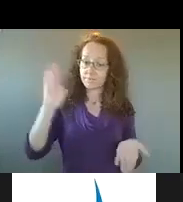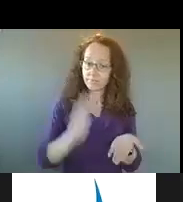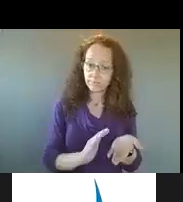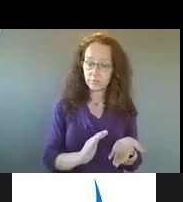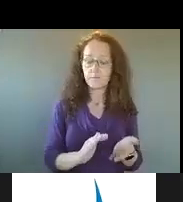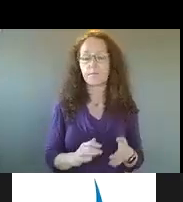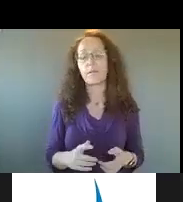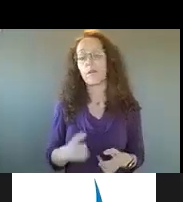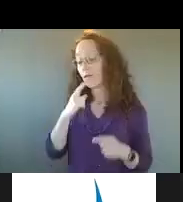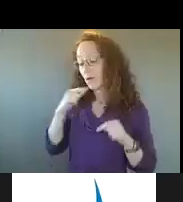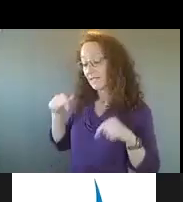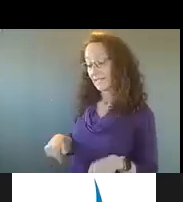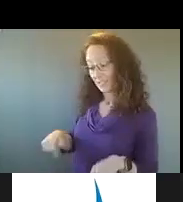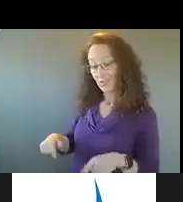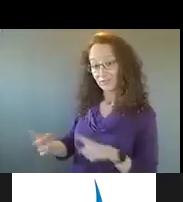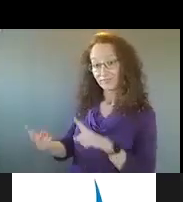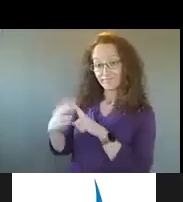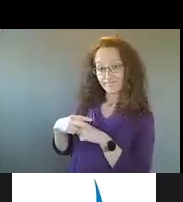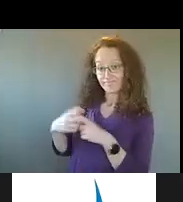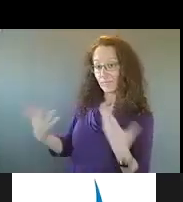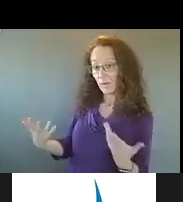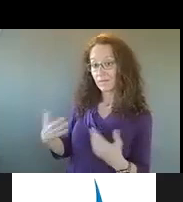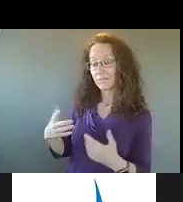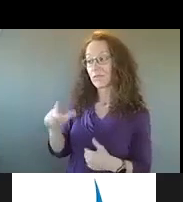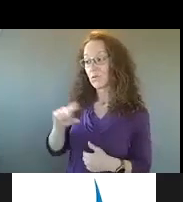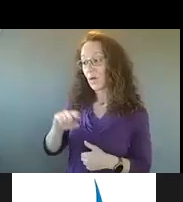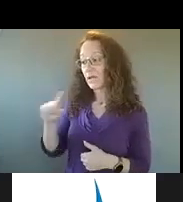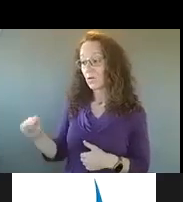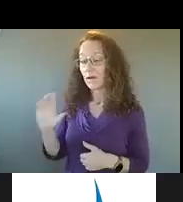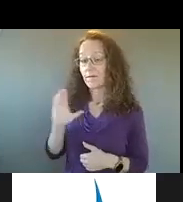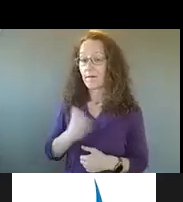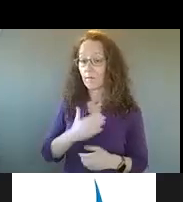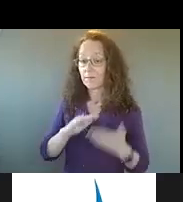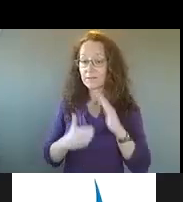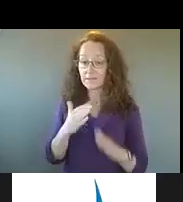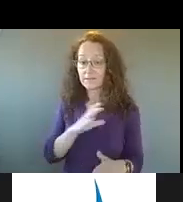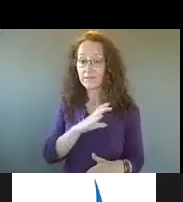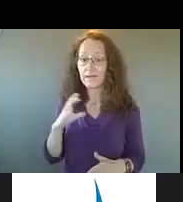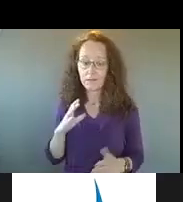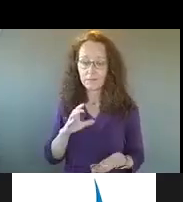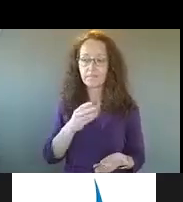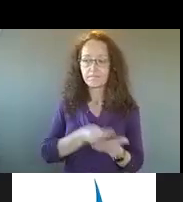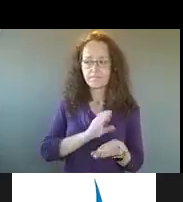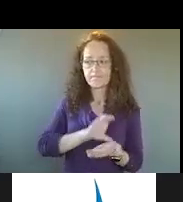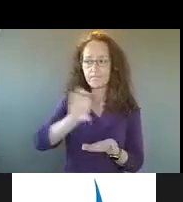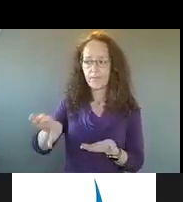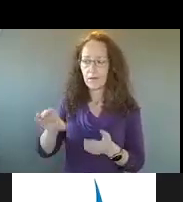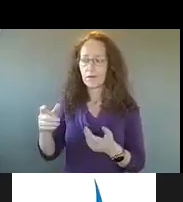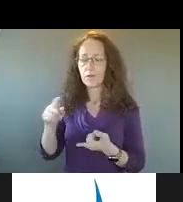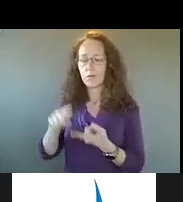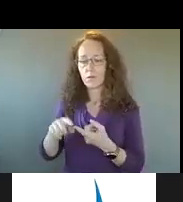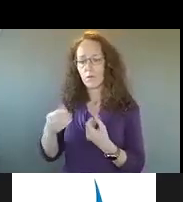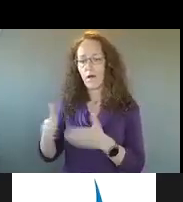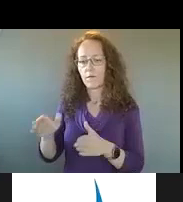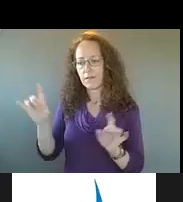in 2020, uh, the Minneapolis City Council moved to allocate some money to the Office of Violence Prevention to pilot, uh, the